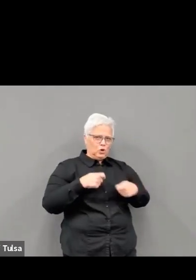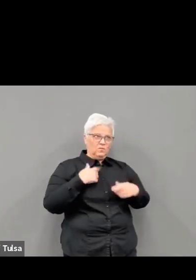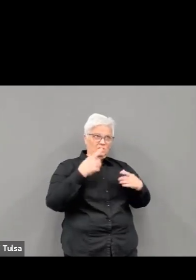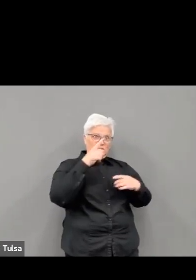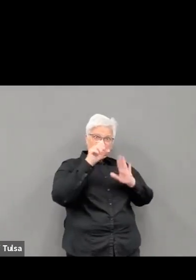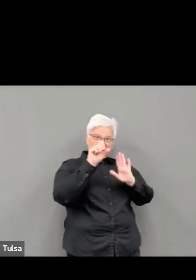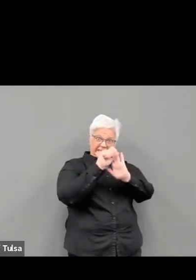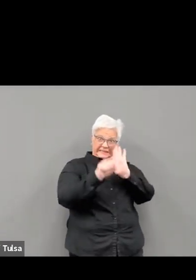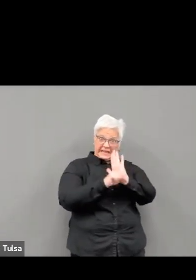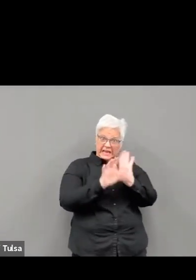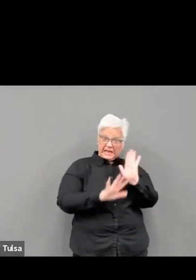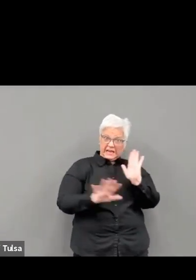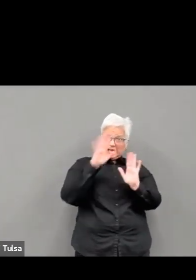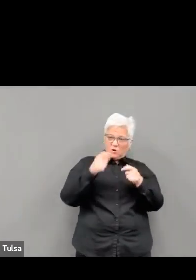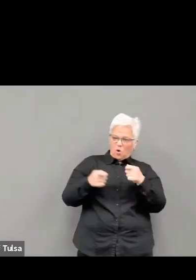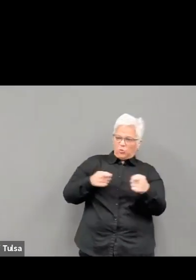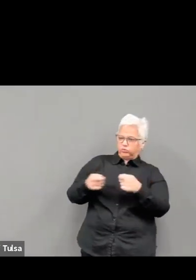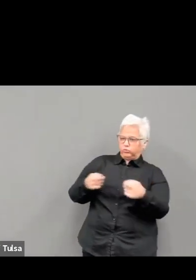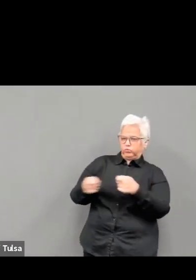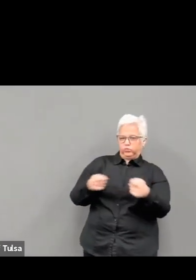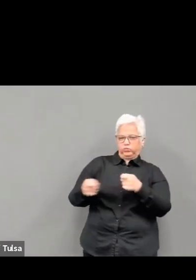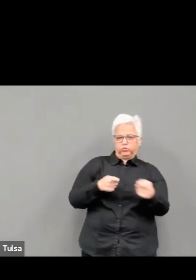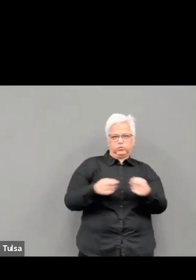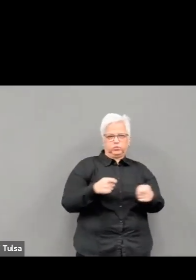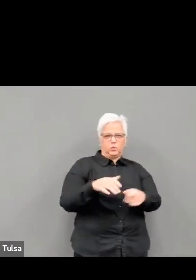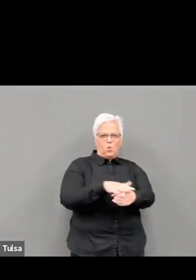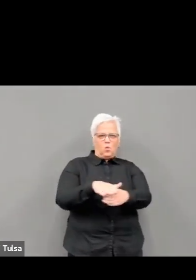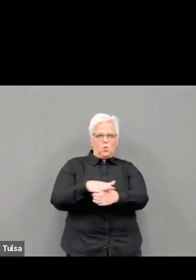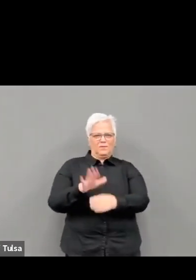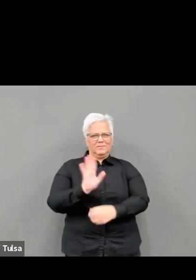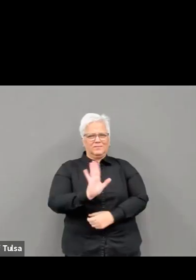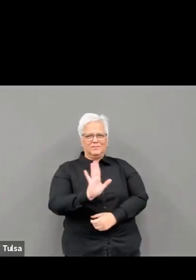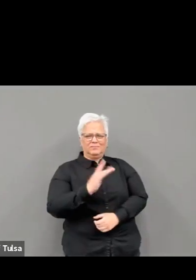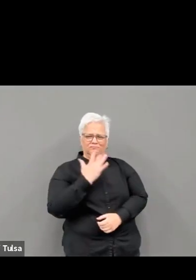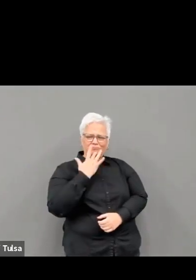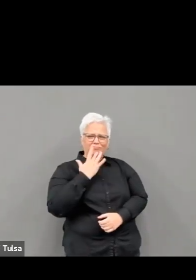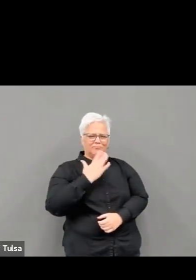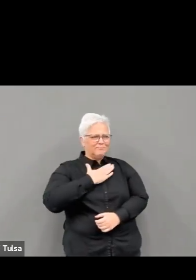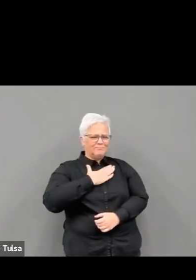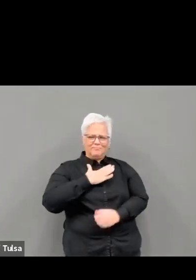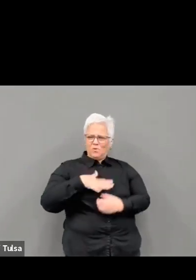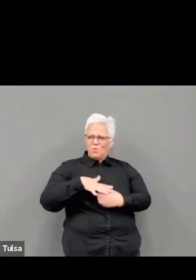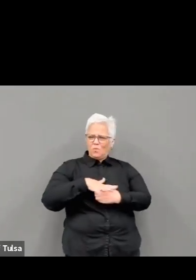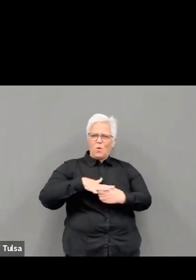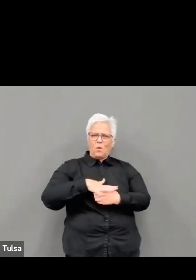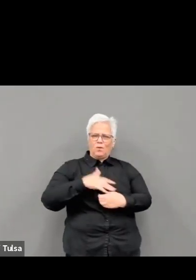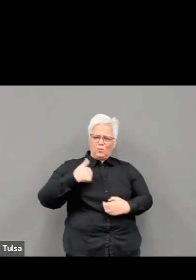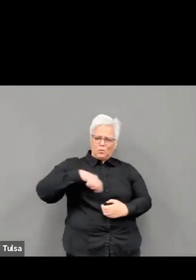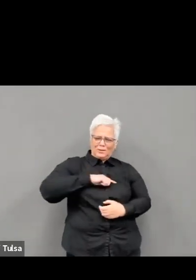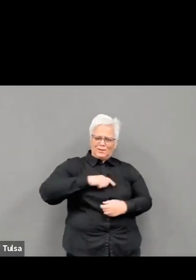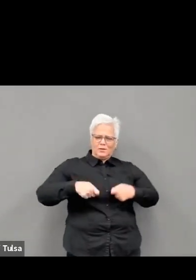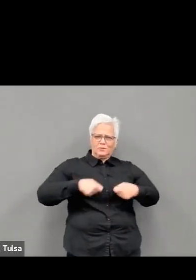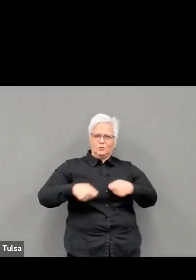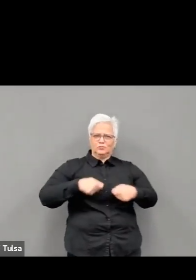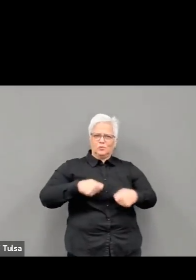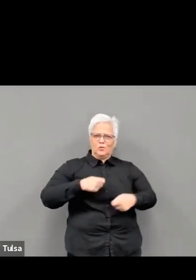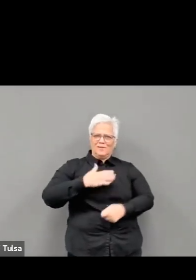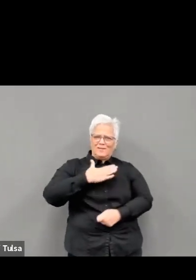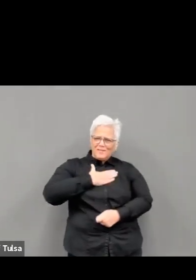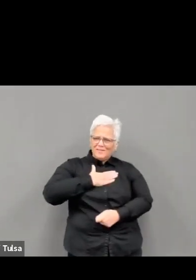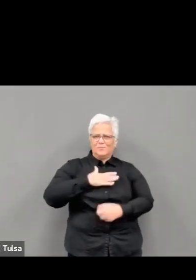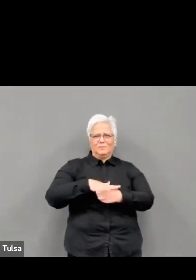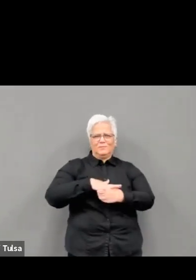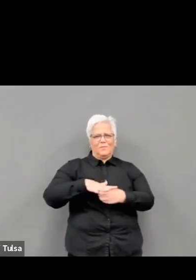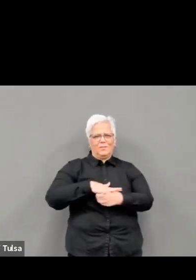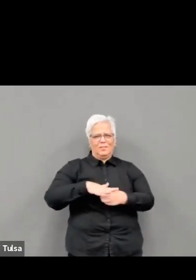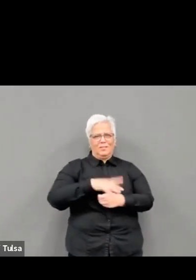I would want our city county health department leading the effort. Now, I know this has been a long year for them.